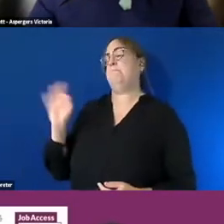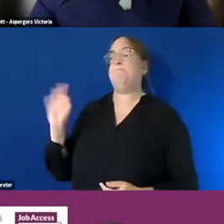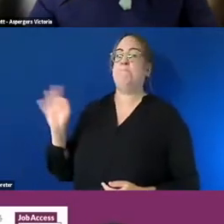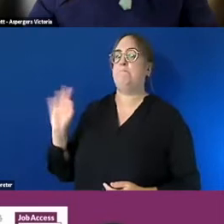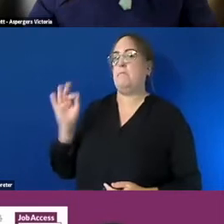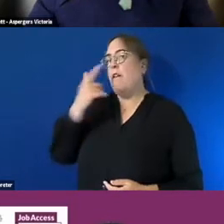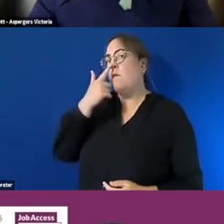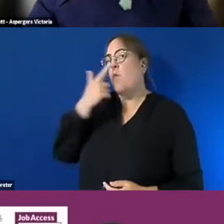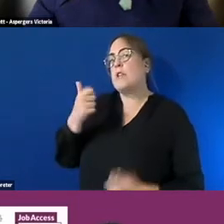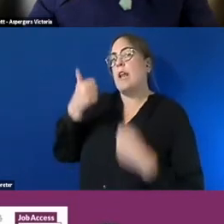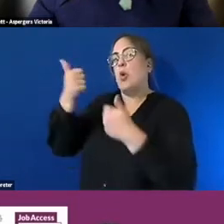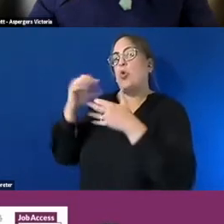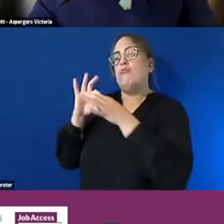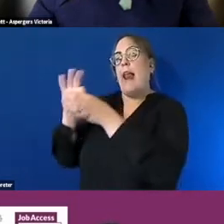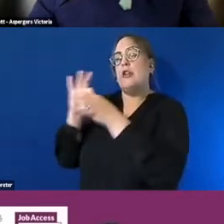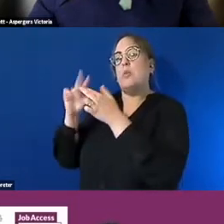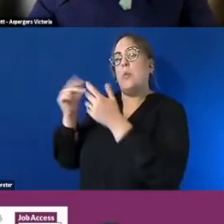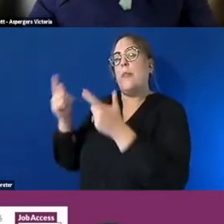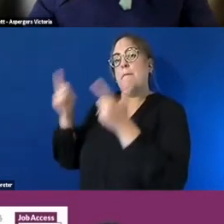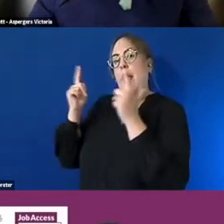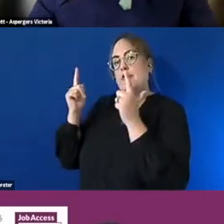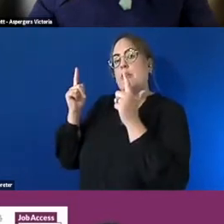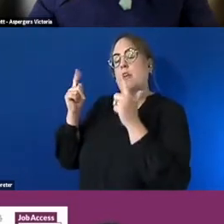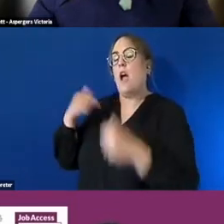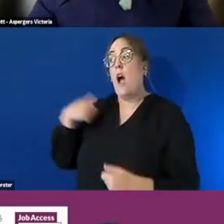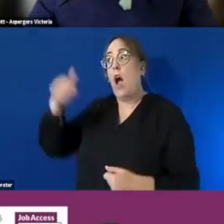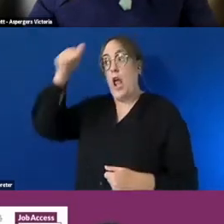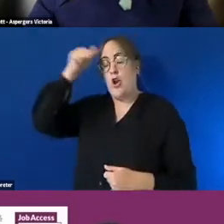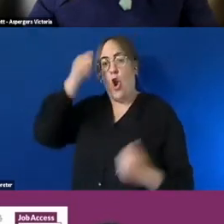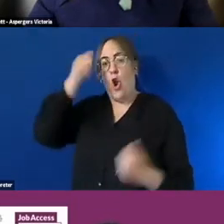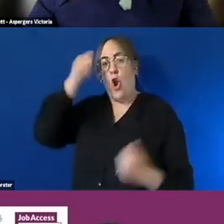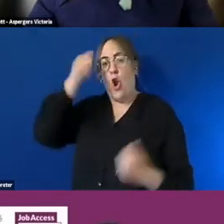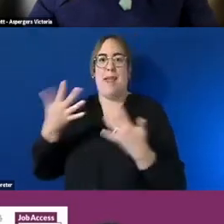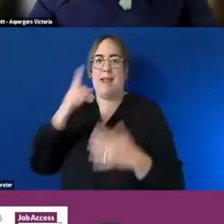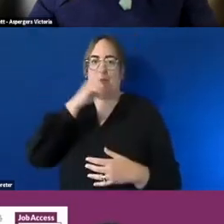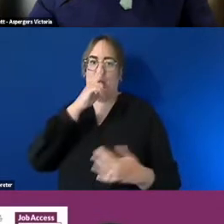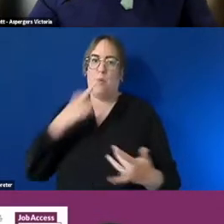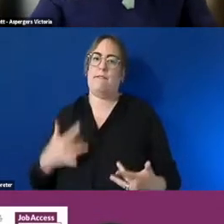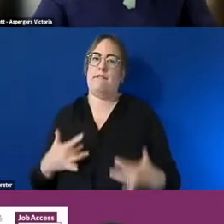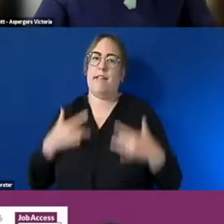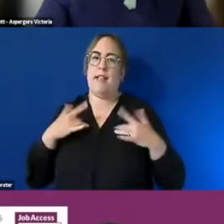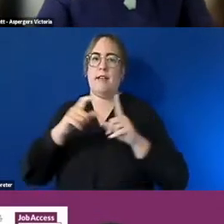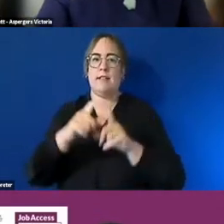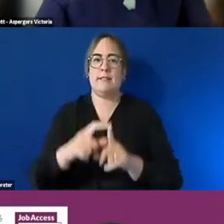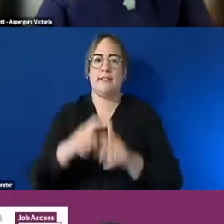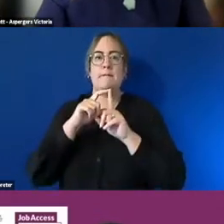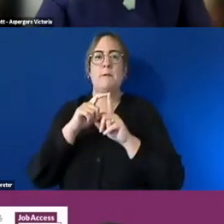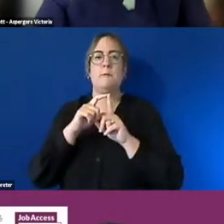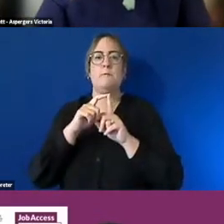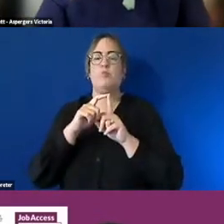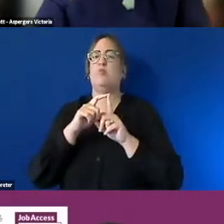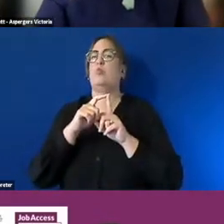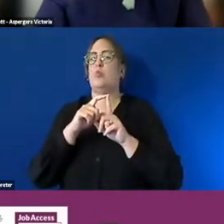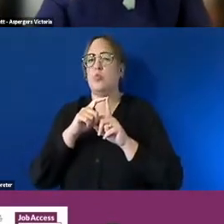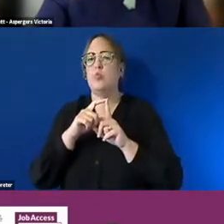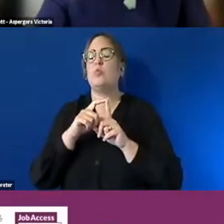but i think yeah for a lot of people it really can be a very difficult um discussion it um it really i think depends on